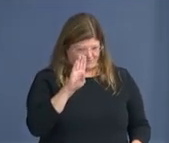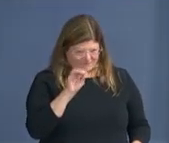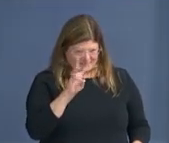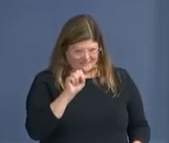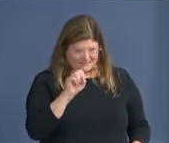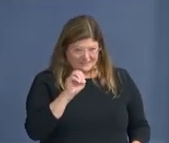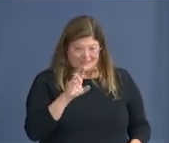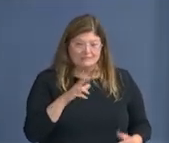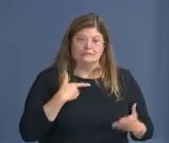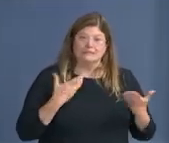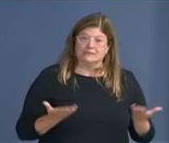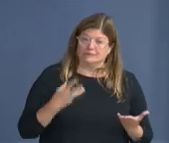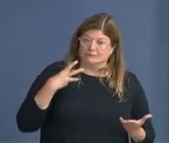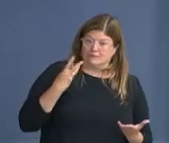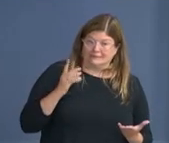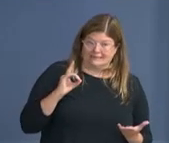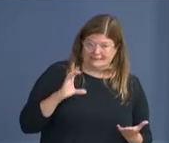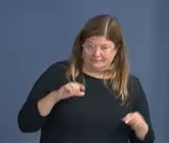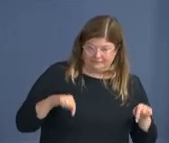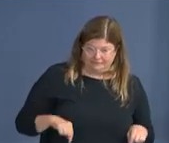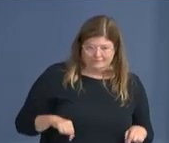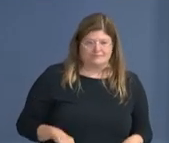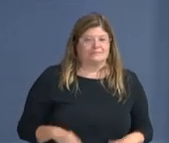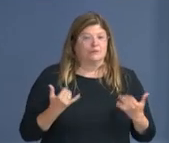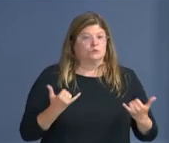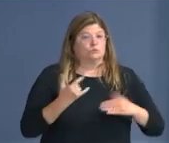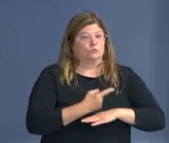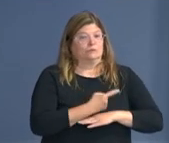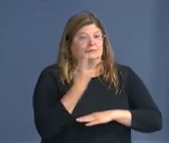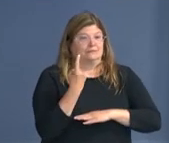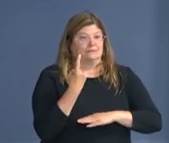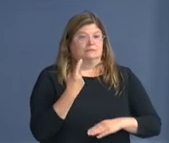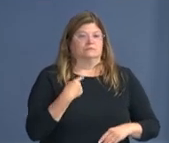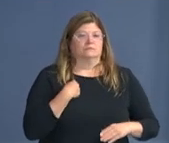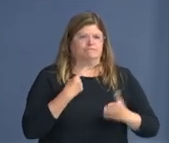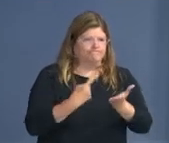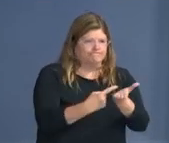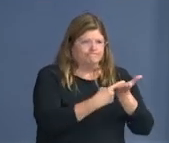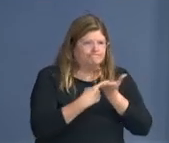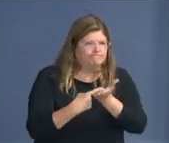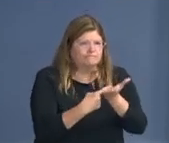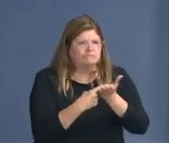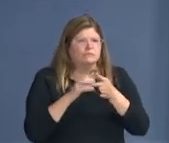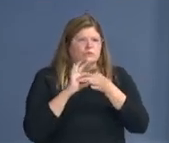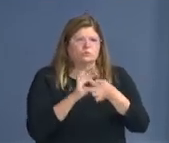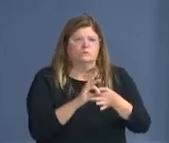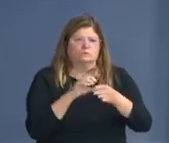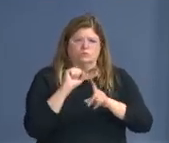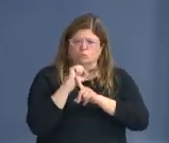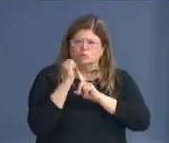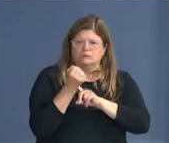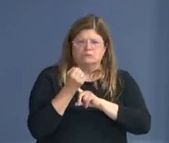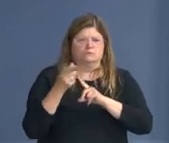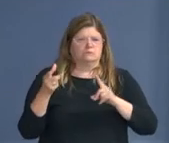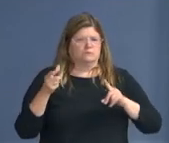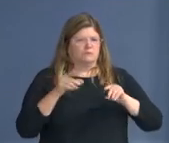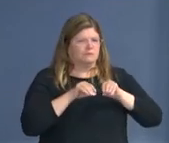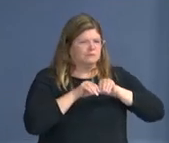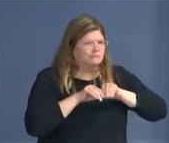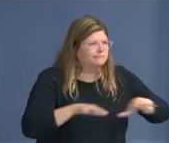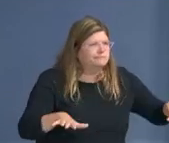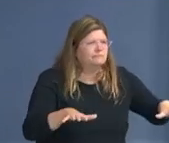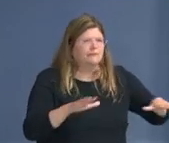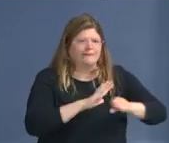providing a situational update on the district's response to COVID-19, and then we will